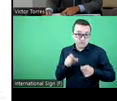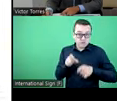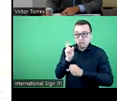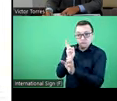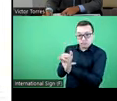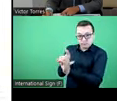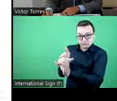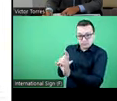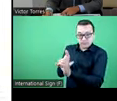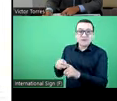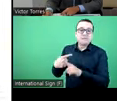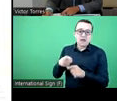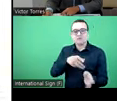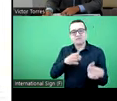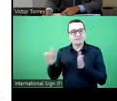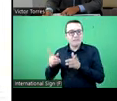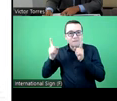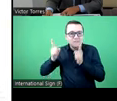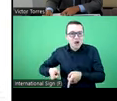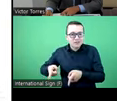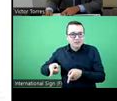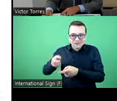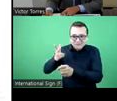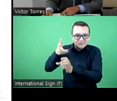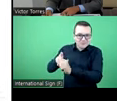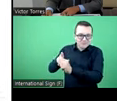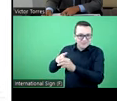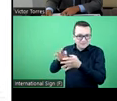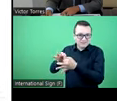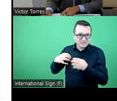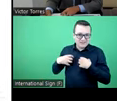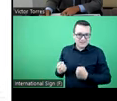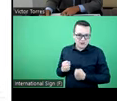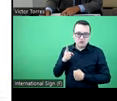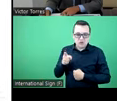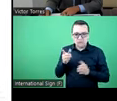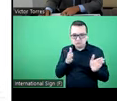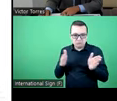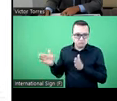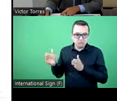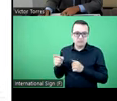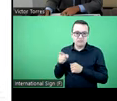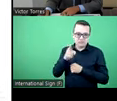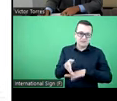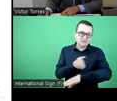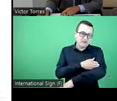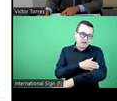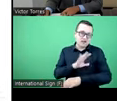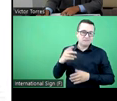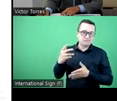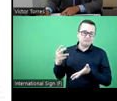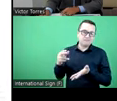insurance, and also in mandatory insurance, from the perspective of